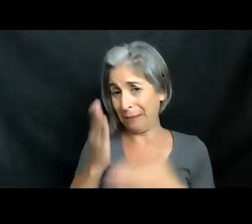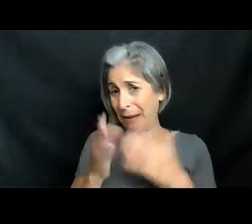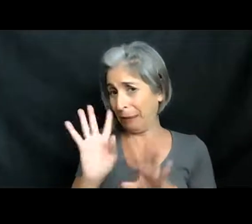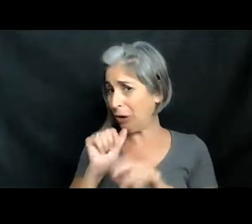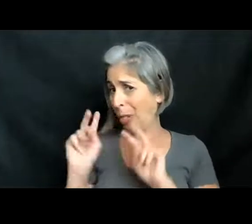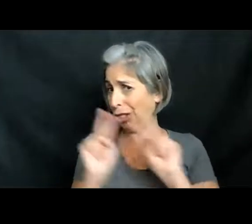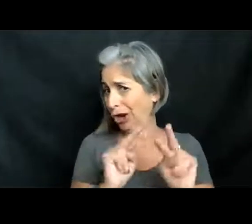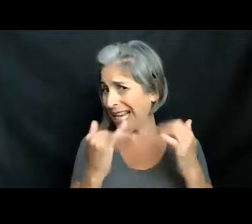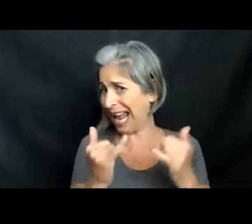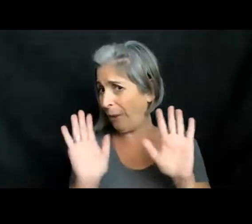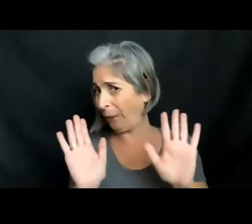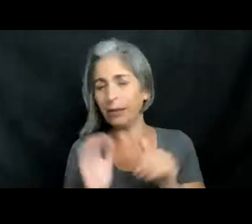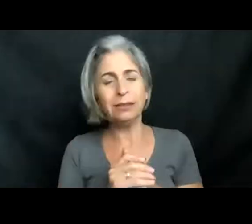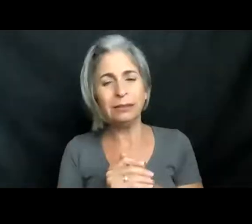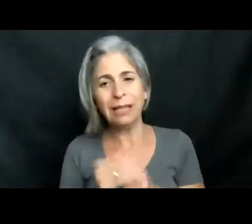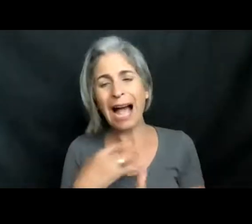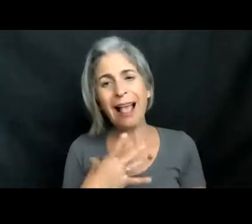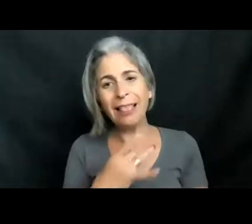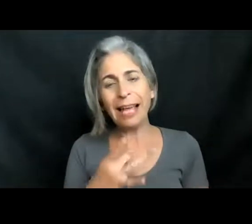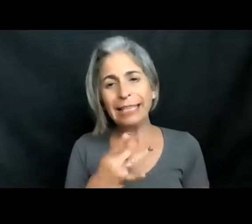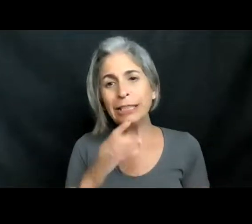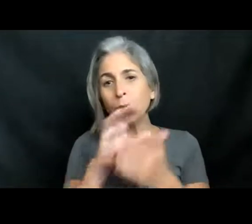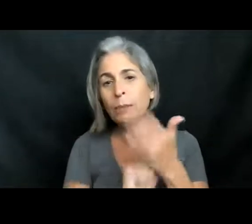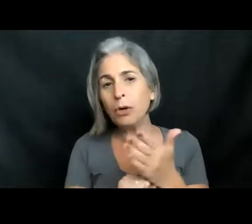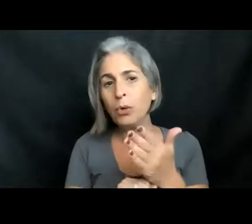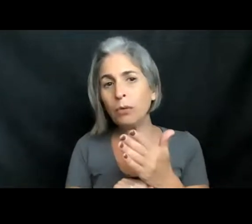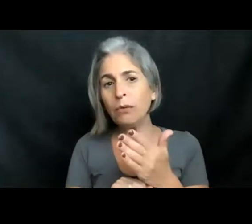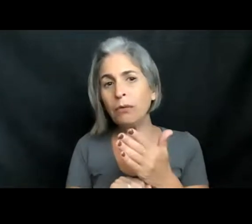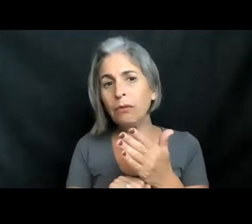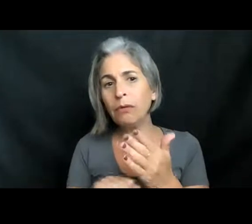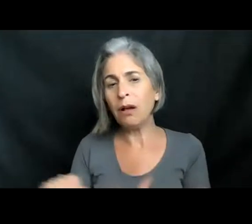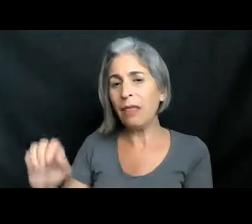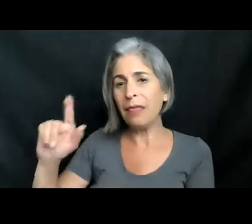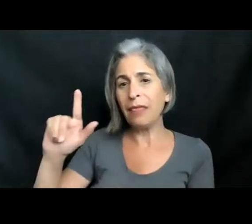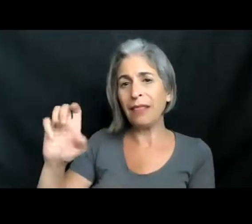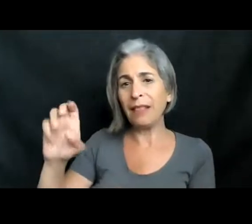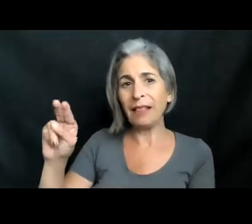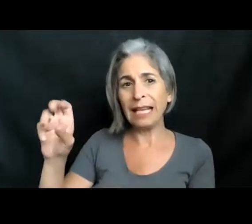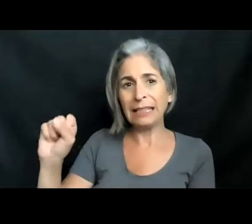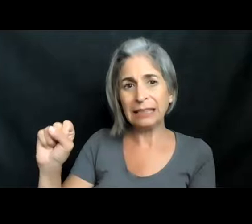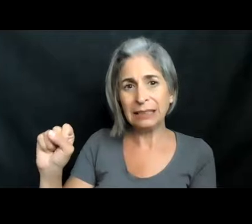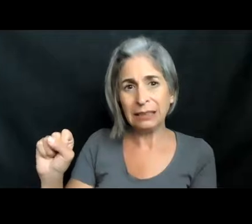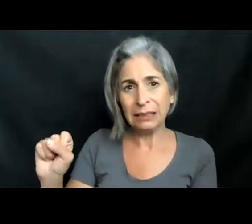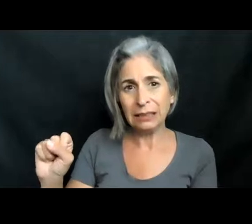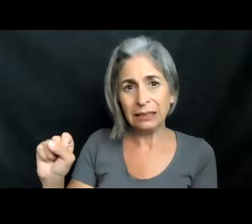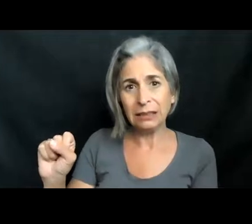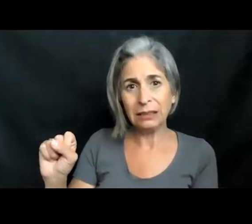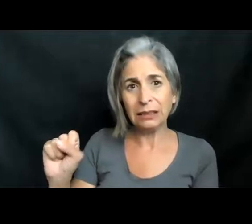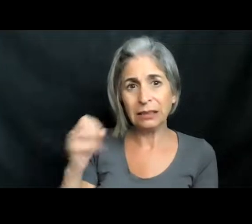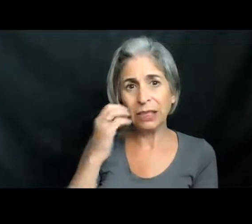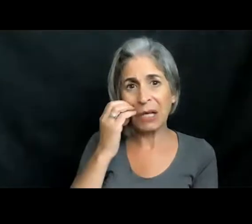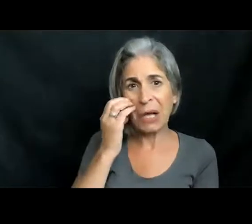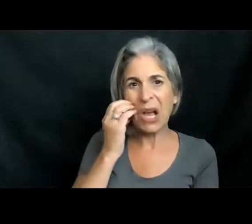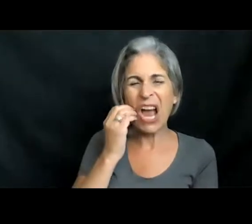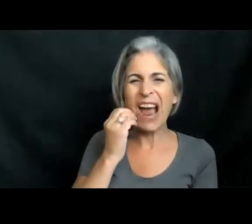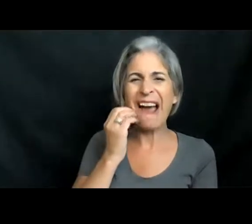away. I always like to remove the lens. So let's see if we could get our beautiful lionfish's